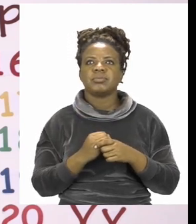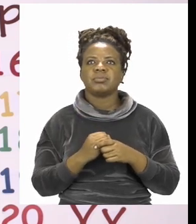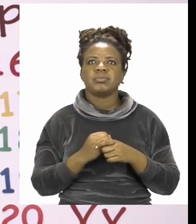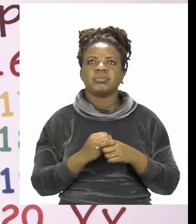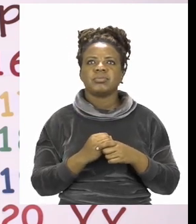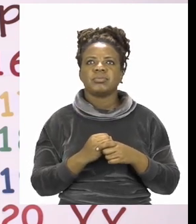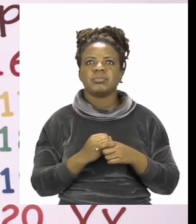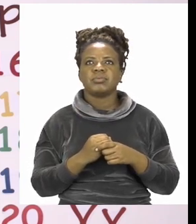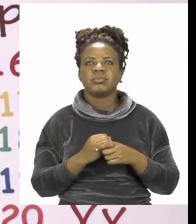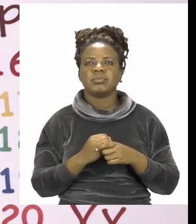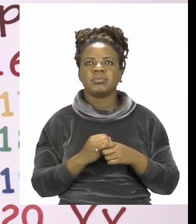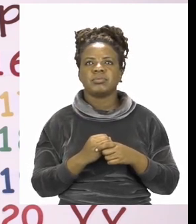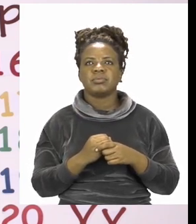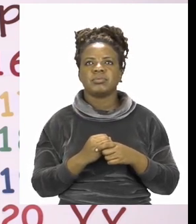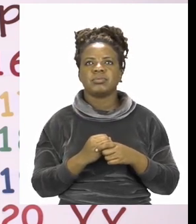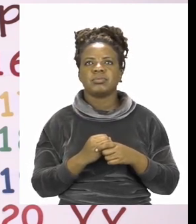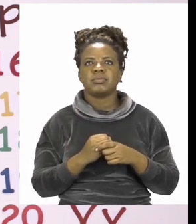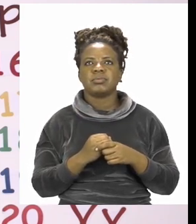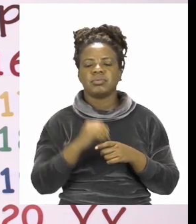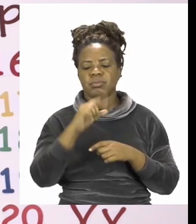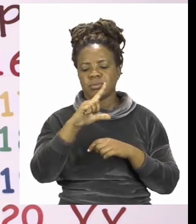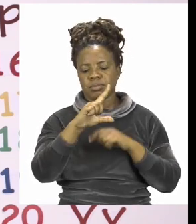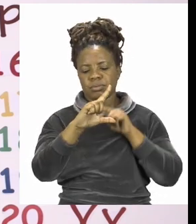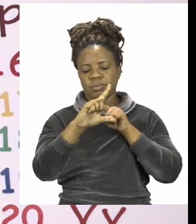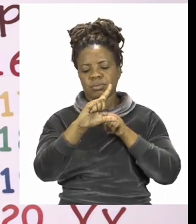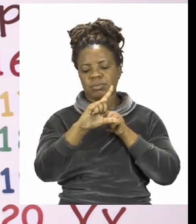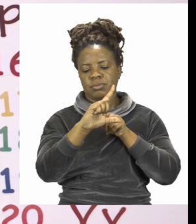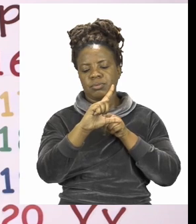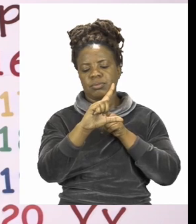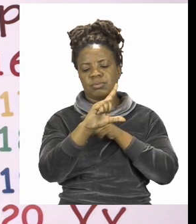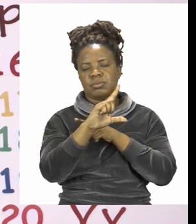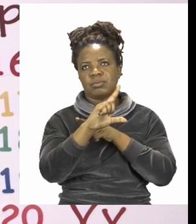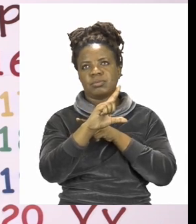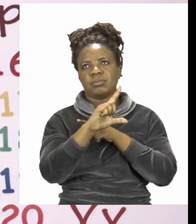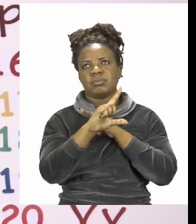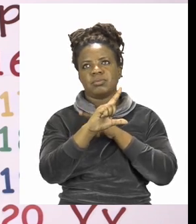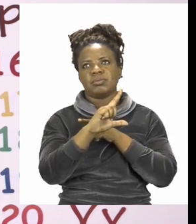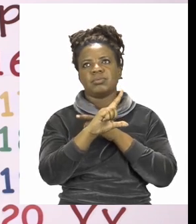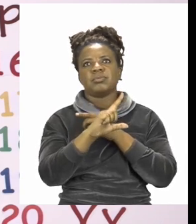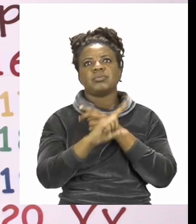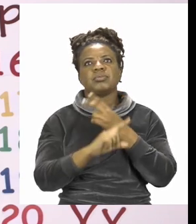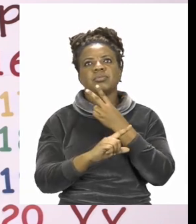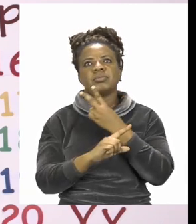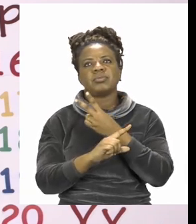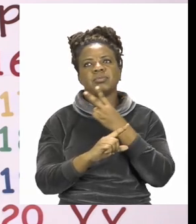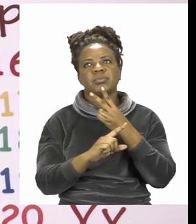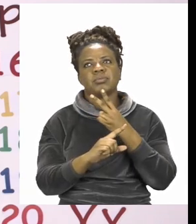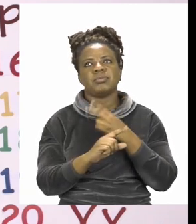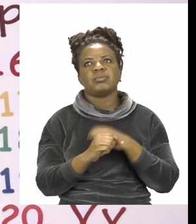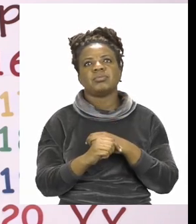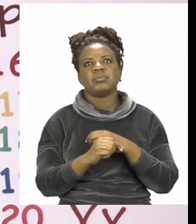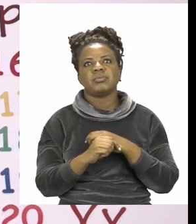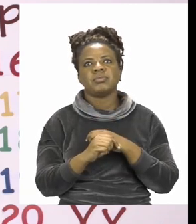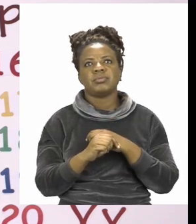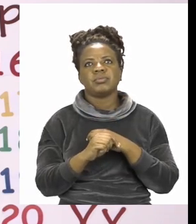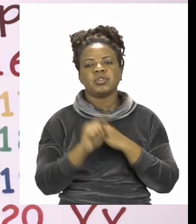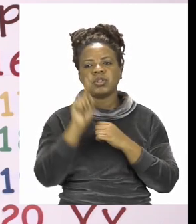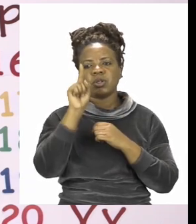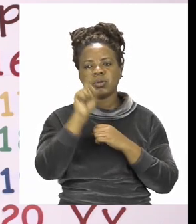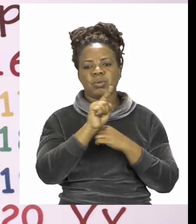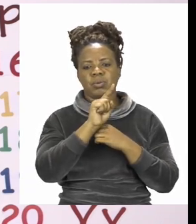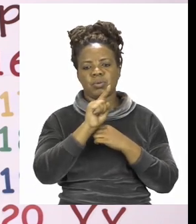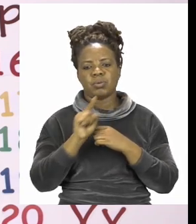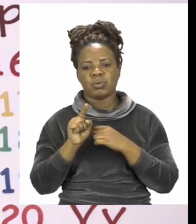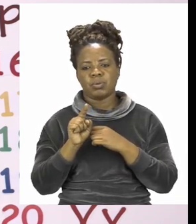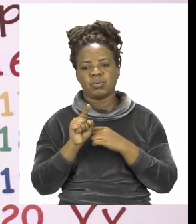If the mouth is facing the wrong way he'll eat the wrong number. So remember this hungry crocodile likes to eat